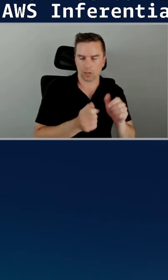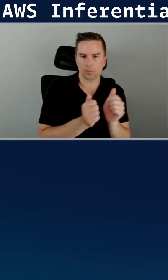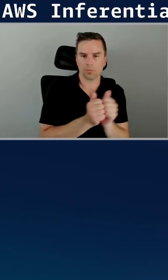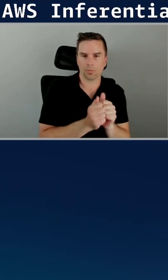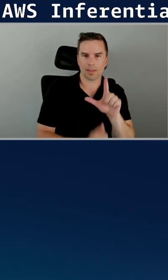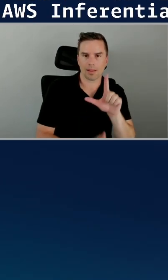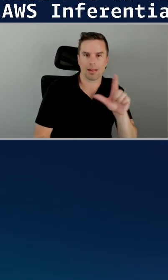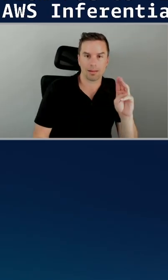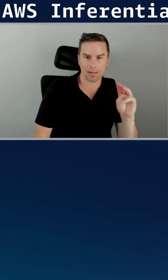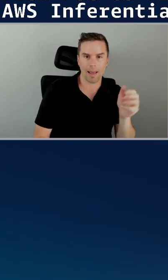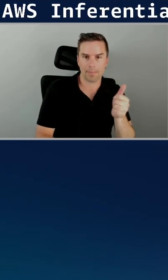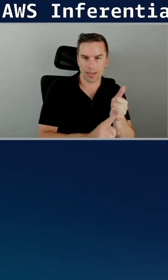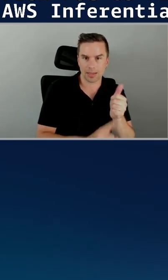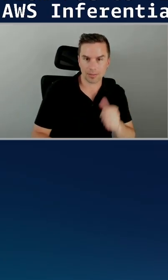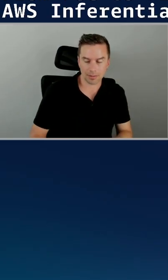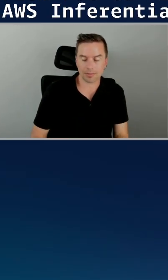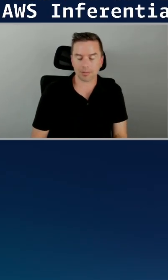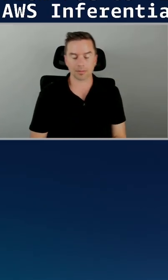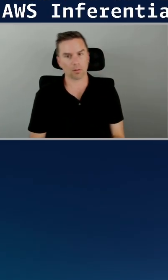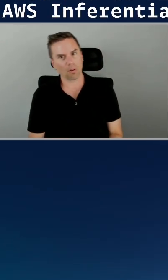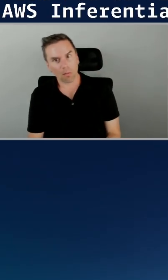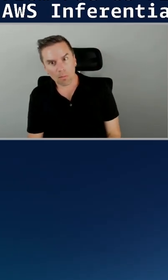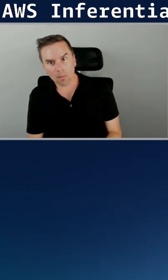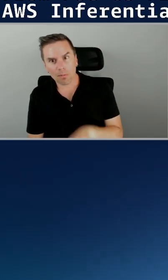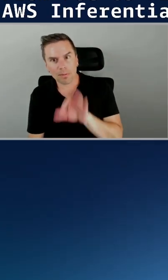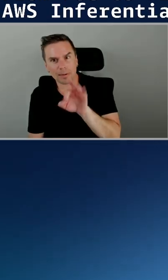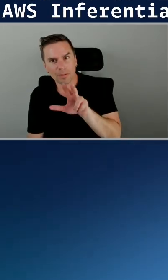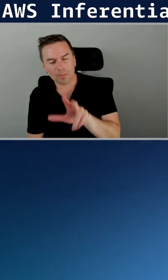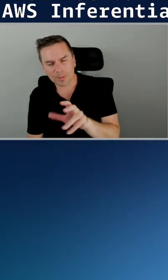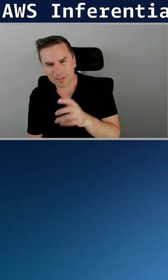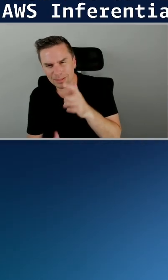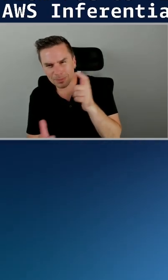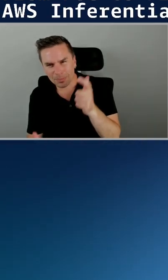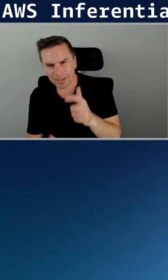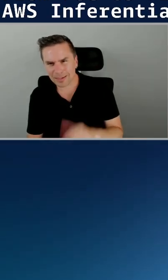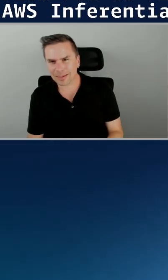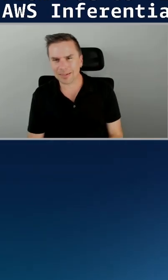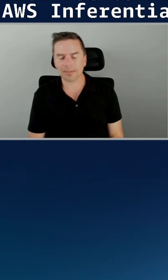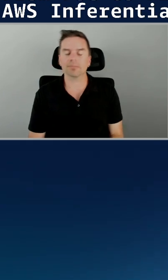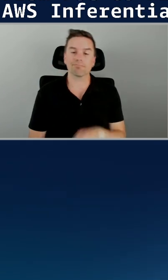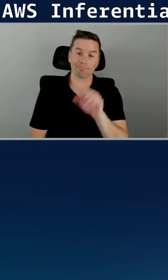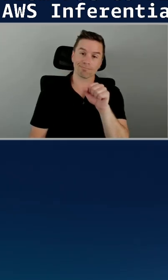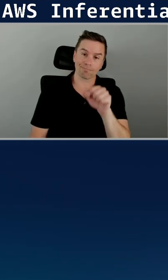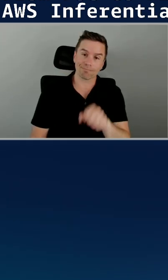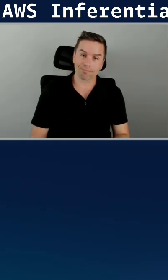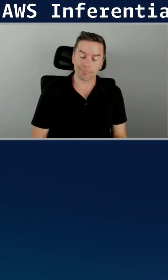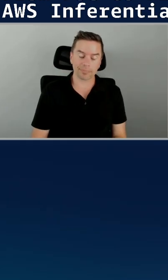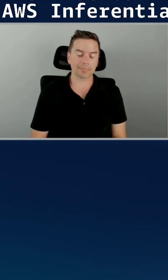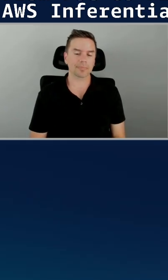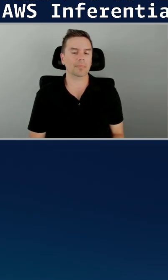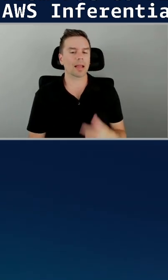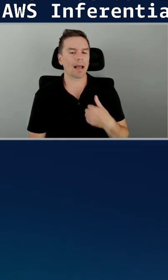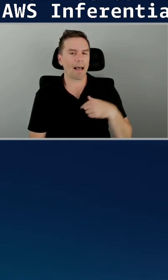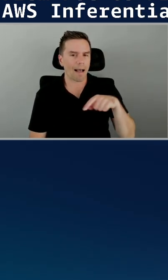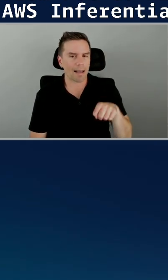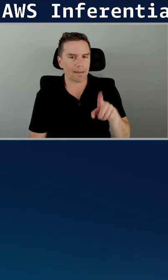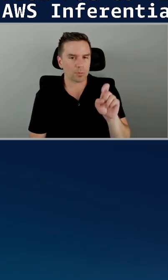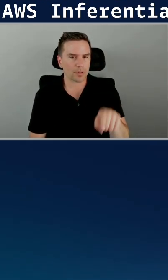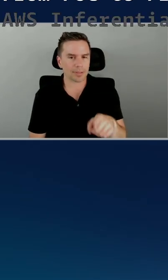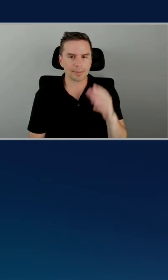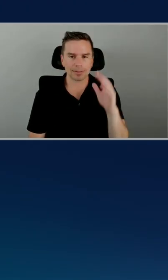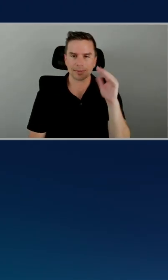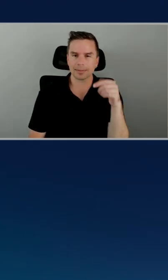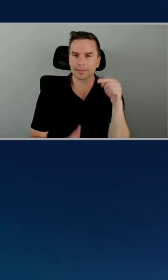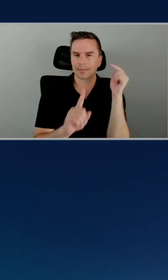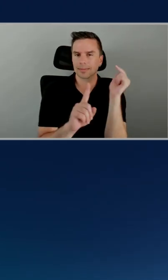Yeah. That's, you always want to hit that cache. Yeah. I have to ask, this seems like it could solve the eternal question of, is a